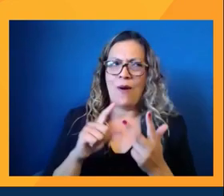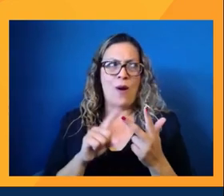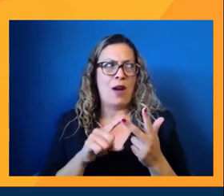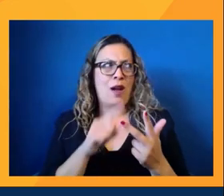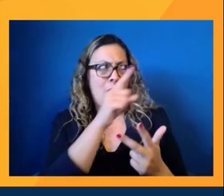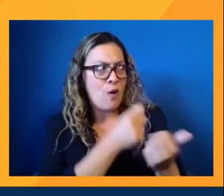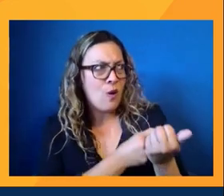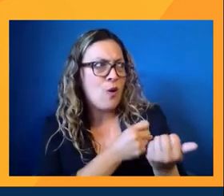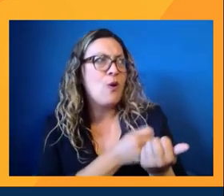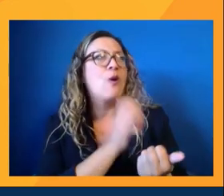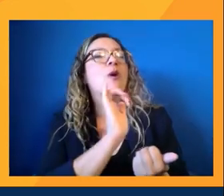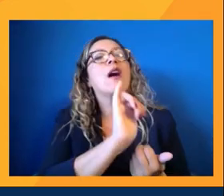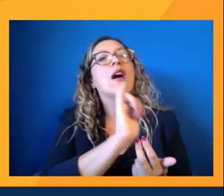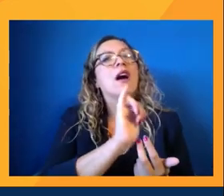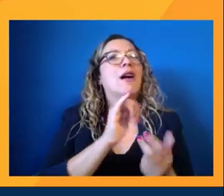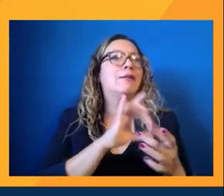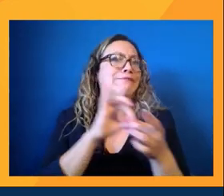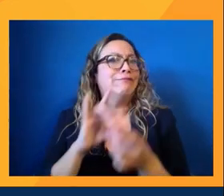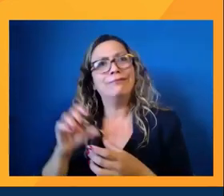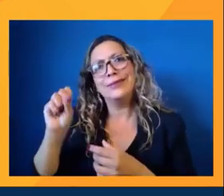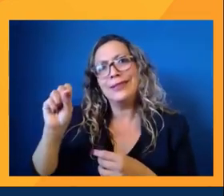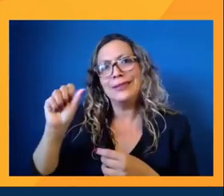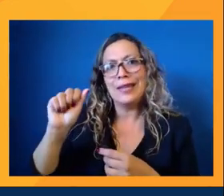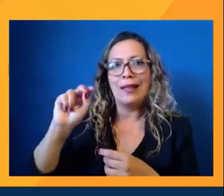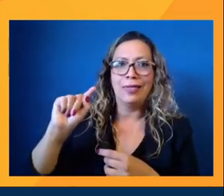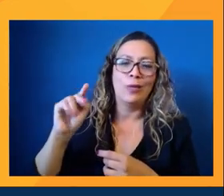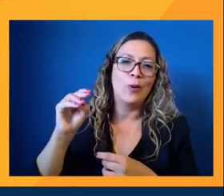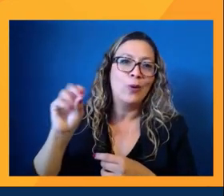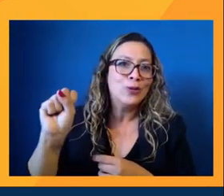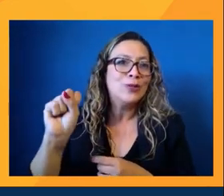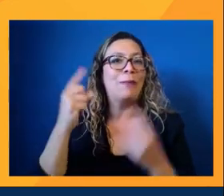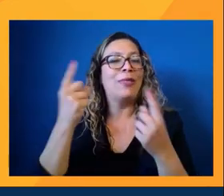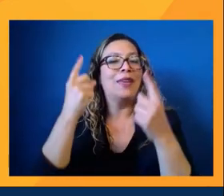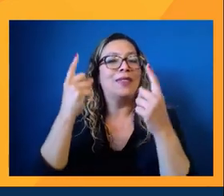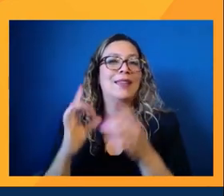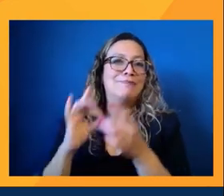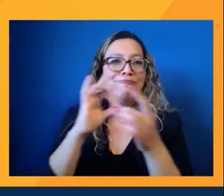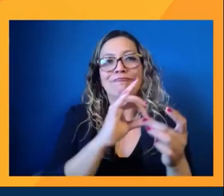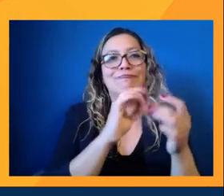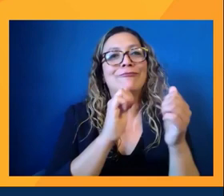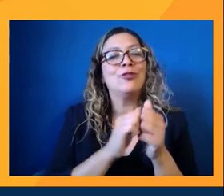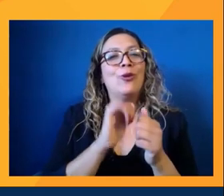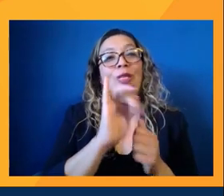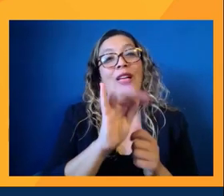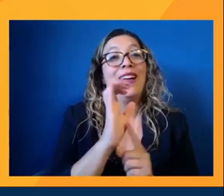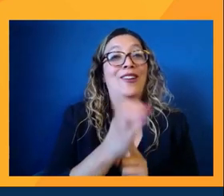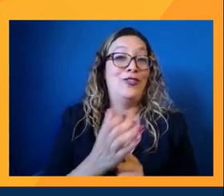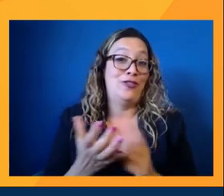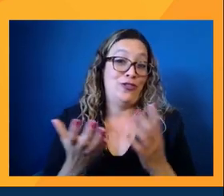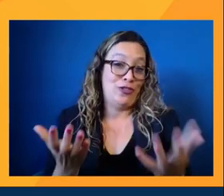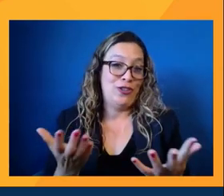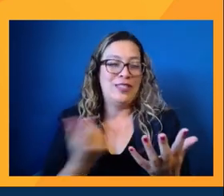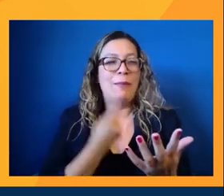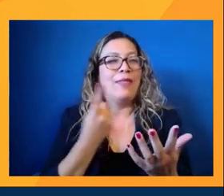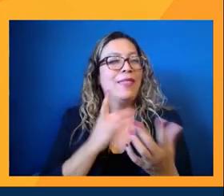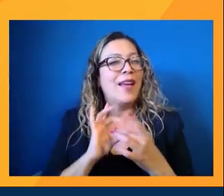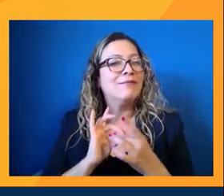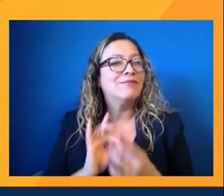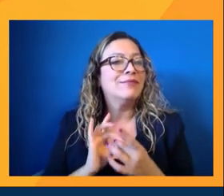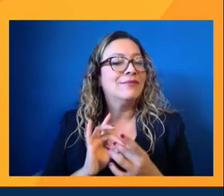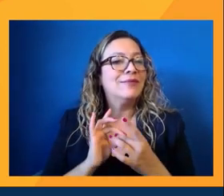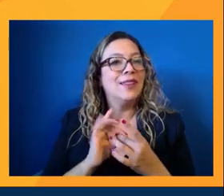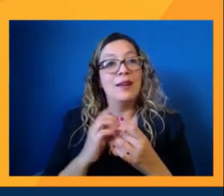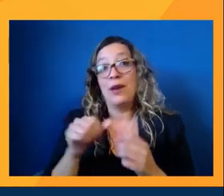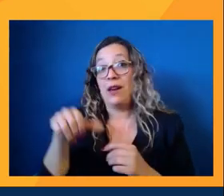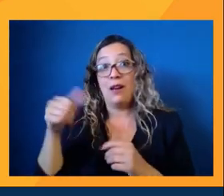to Santos or something like that, which is intrinsic to our Latinx cultural identity. But someone might not